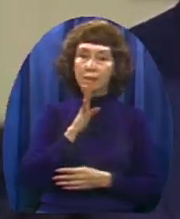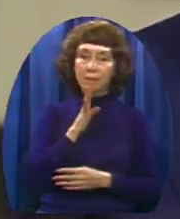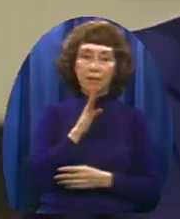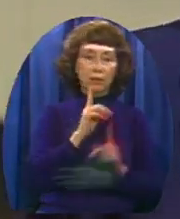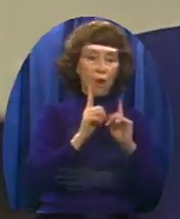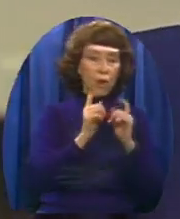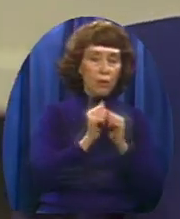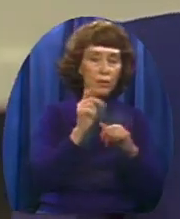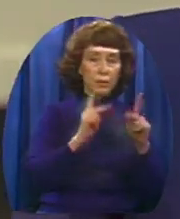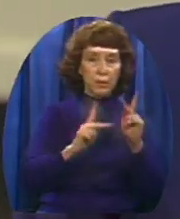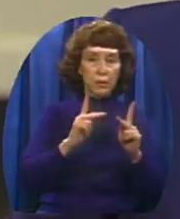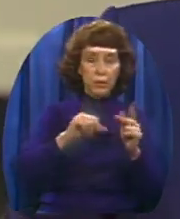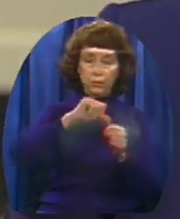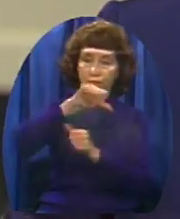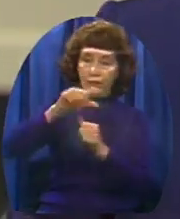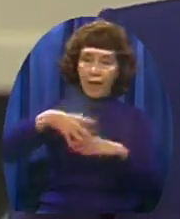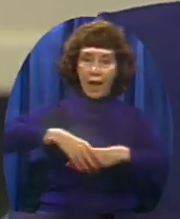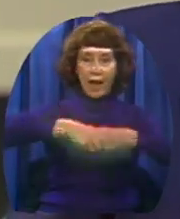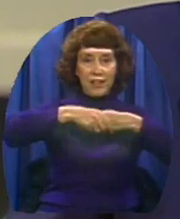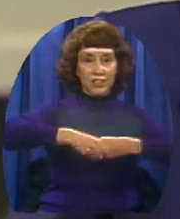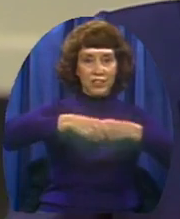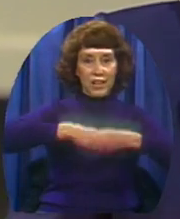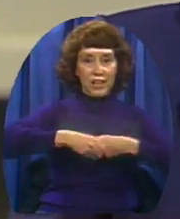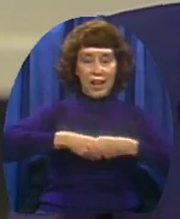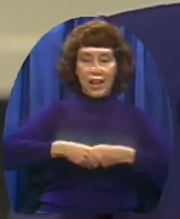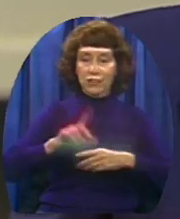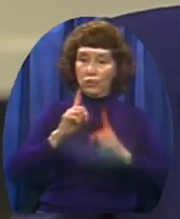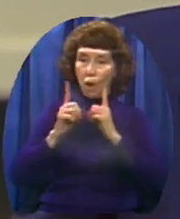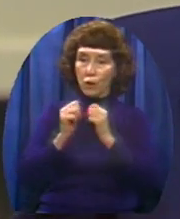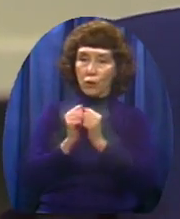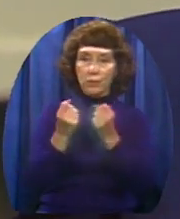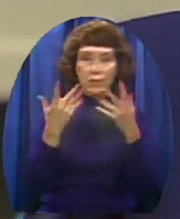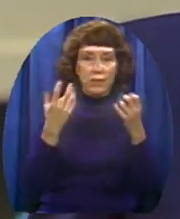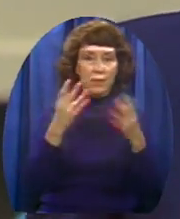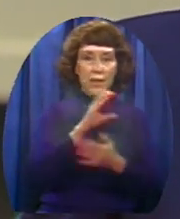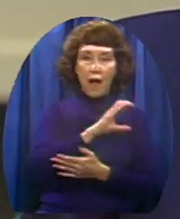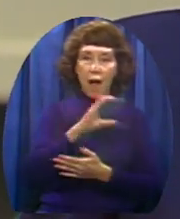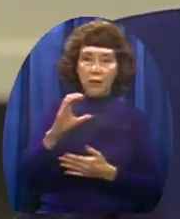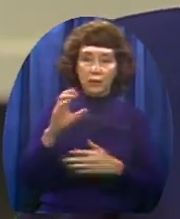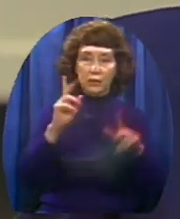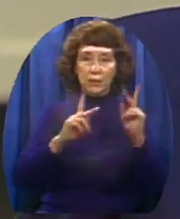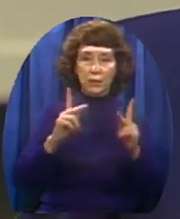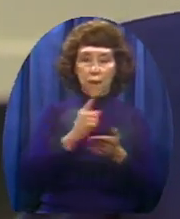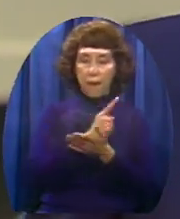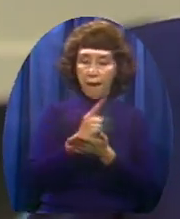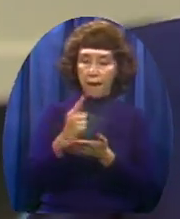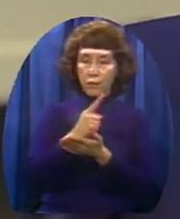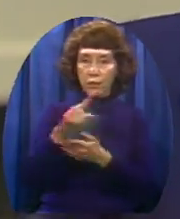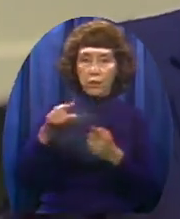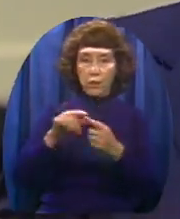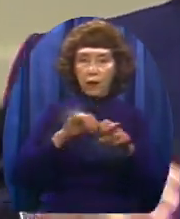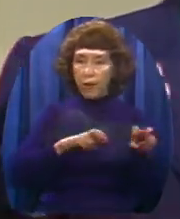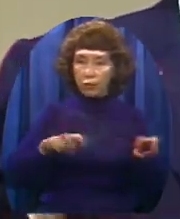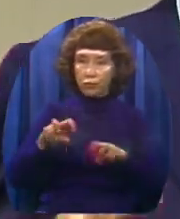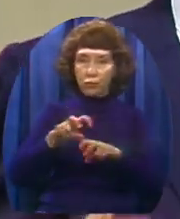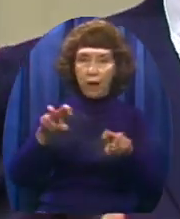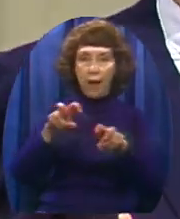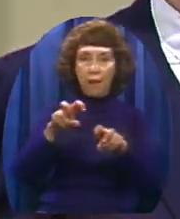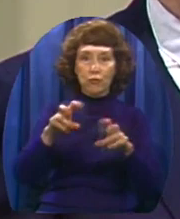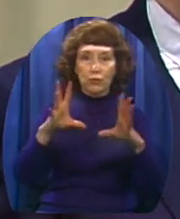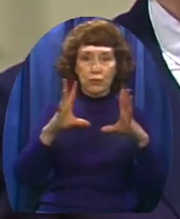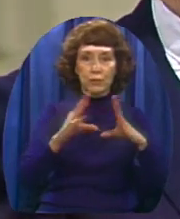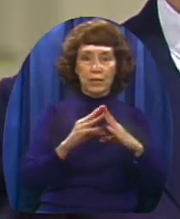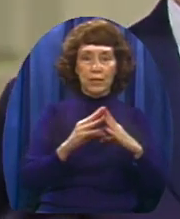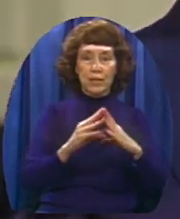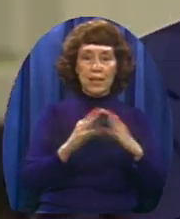I shake the hands of and speak to Literally hundreds of people every week When I go out on the banquets If we have 1500